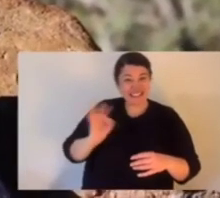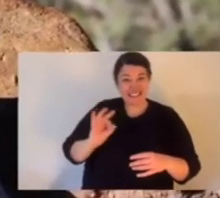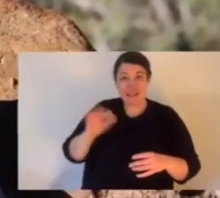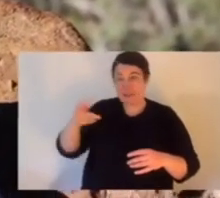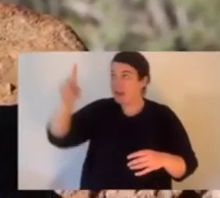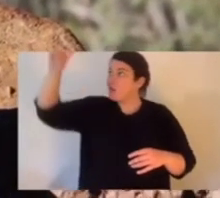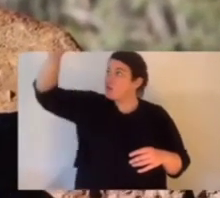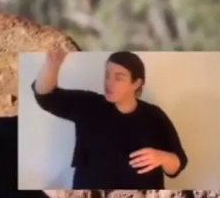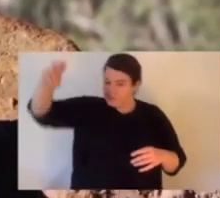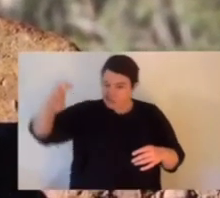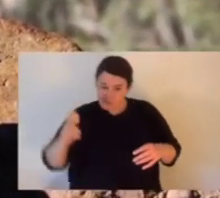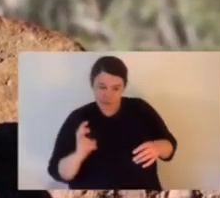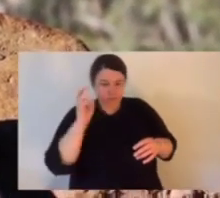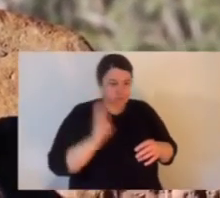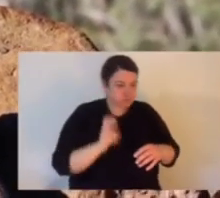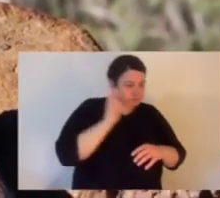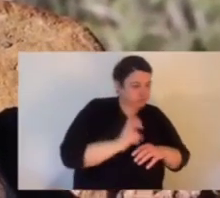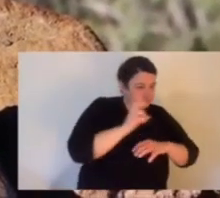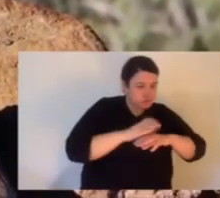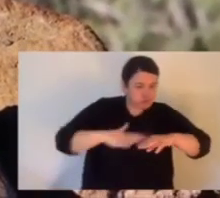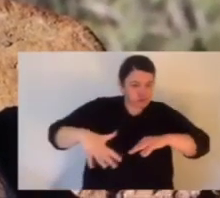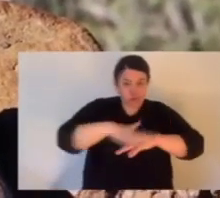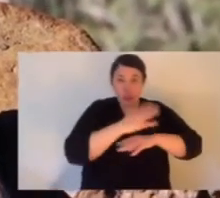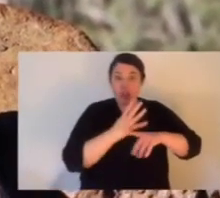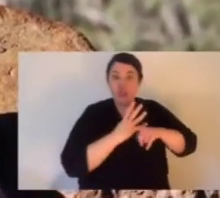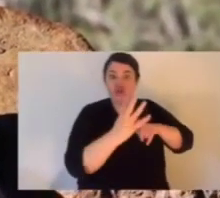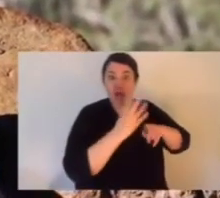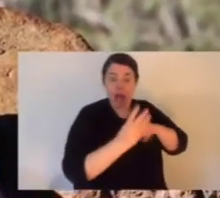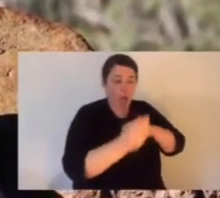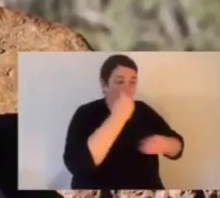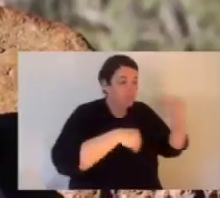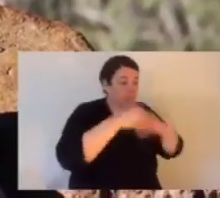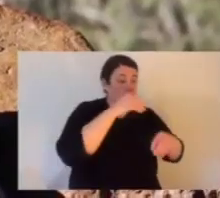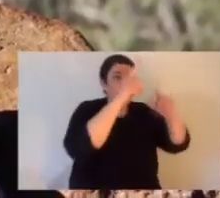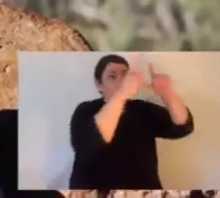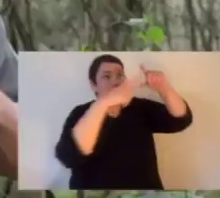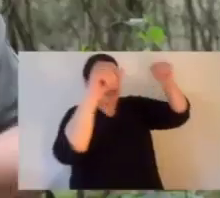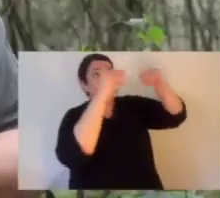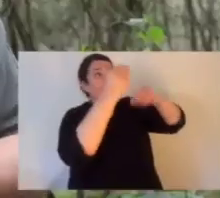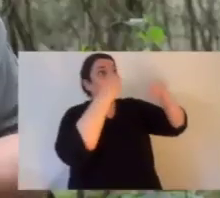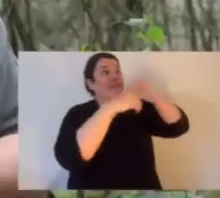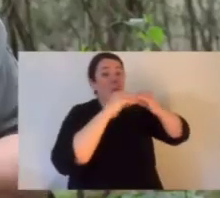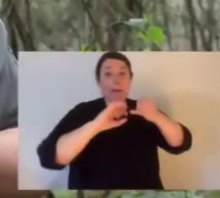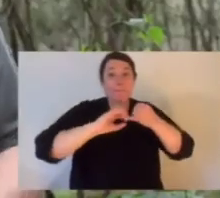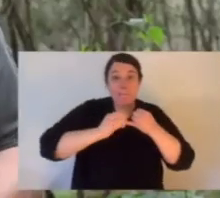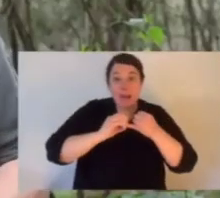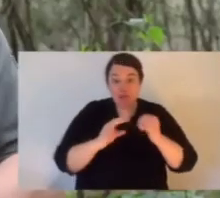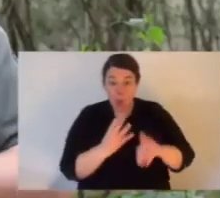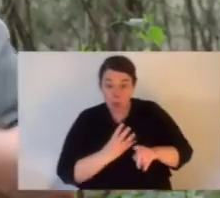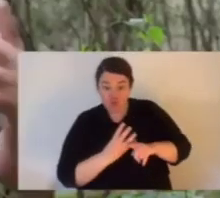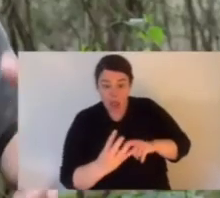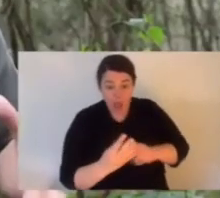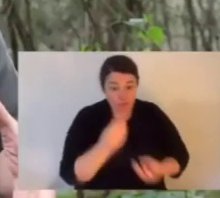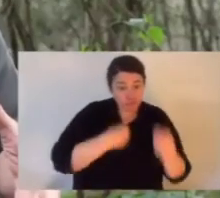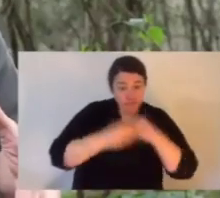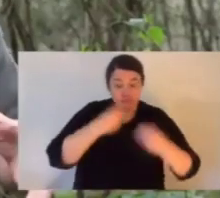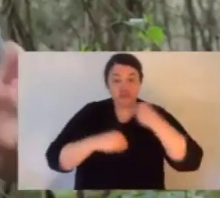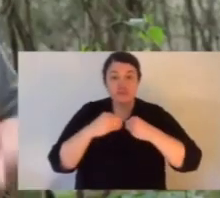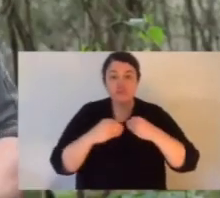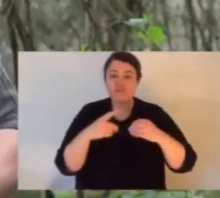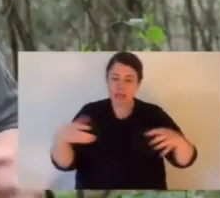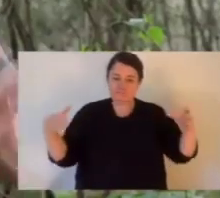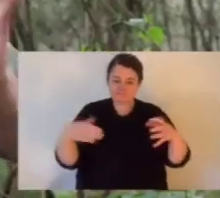our sanctuaries and let them call a place they once did home again. Rock wallabies live in colonies,